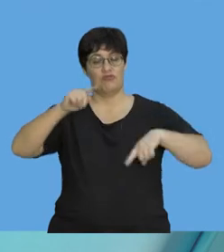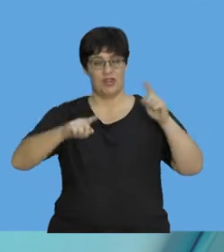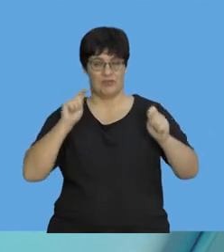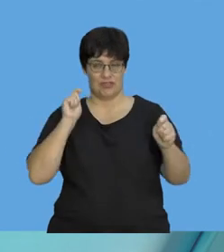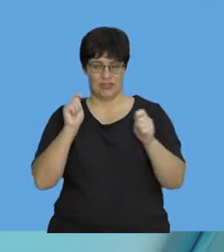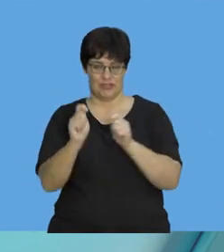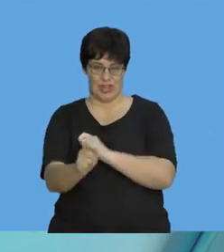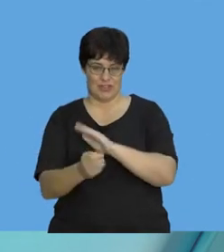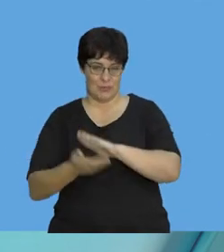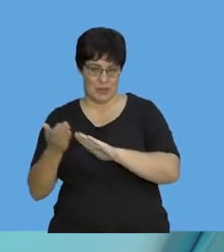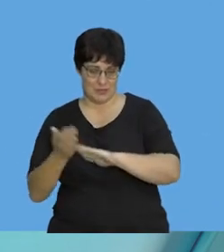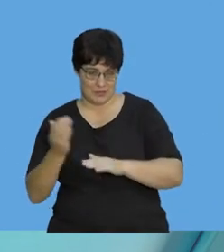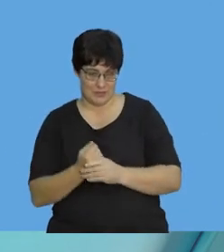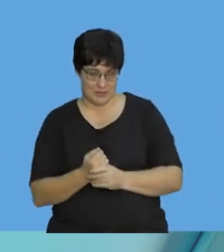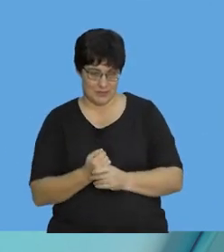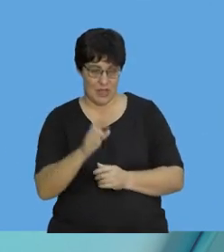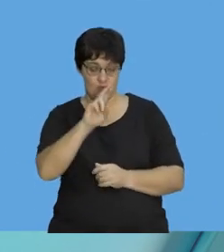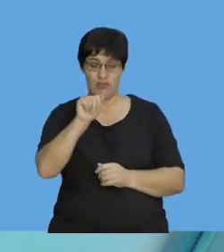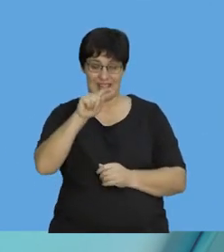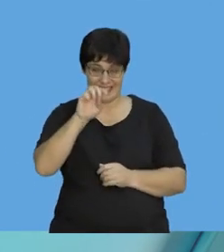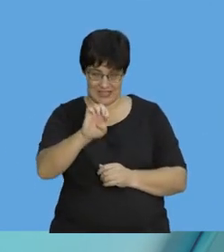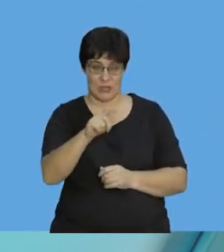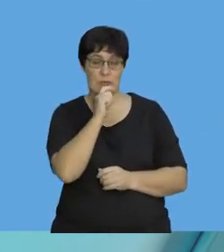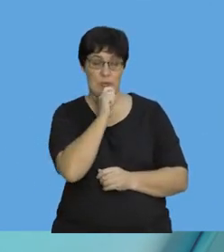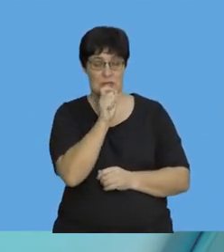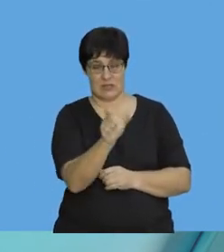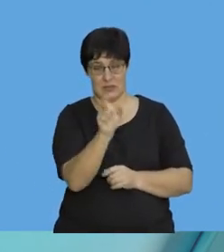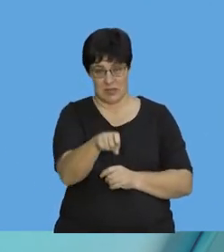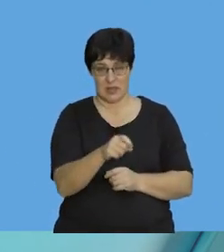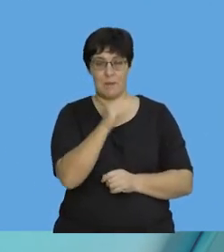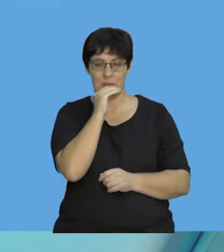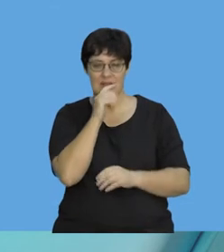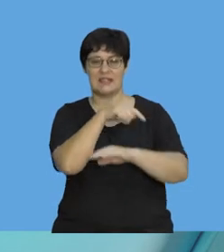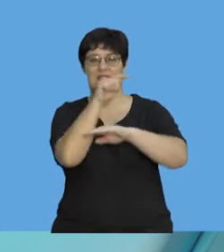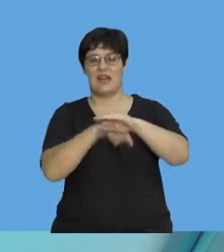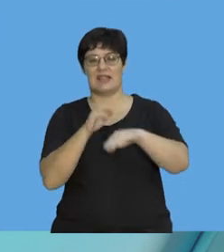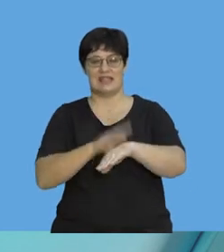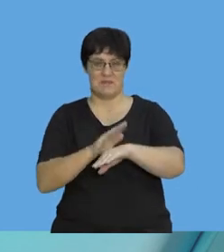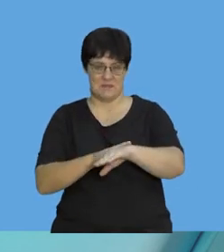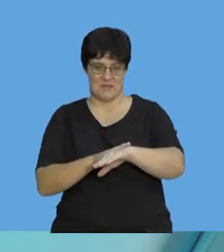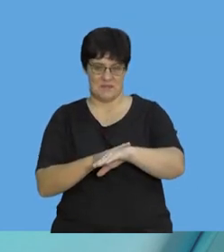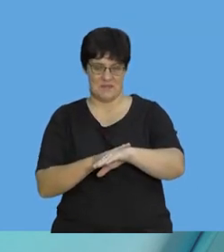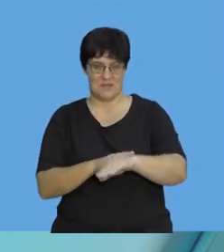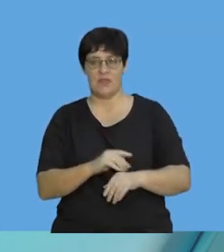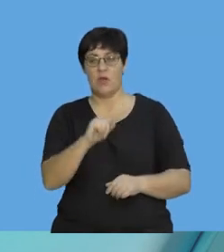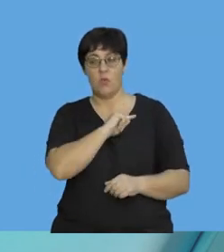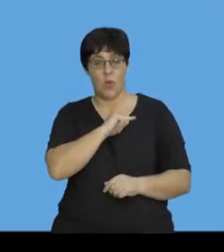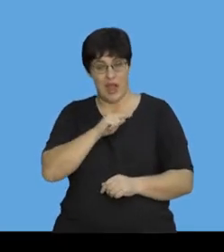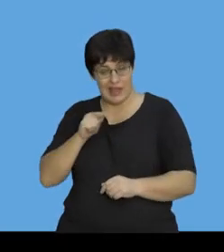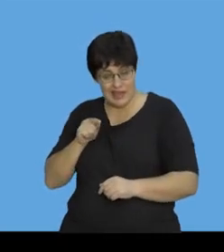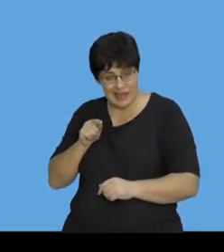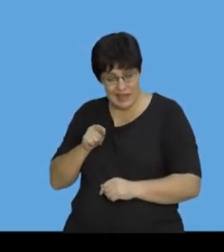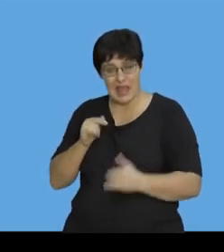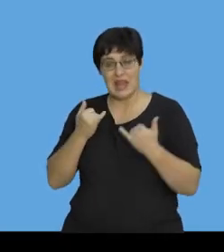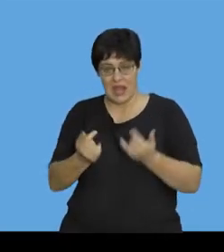of change of momentum. You have to use the word rate because it means divided by time. Why? Why?